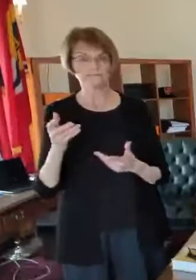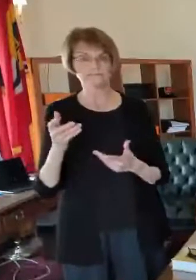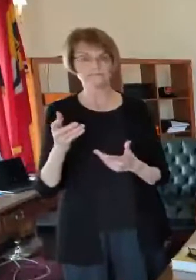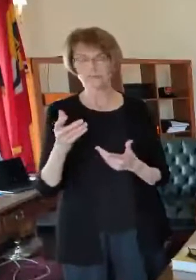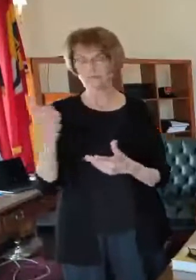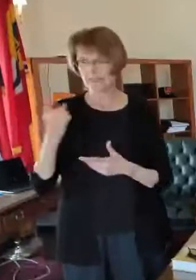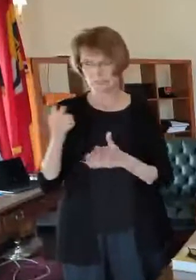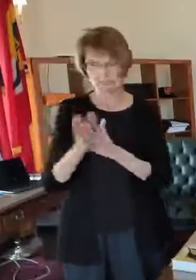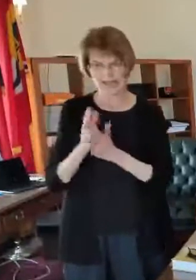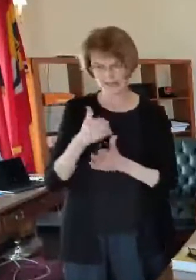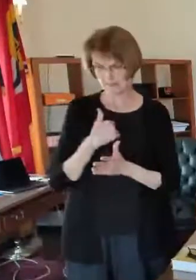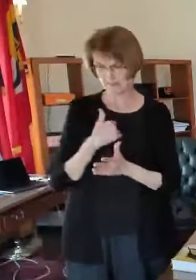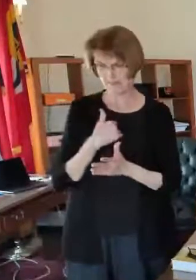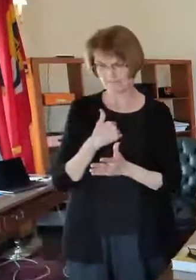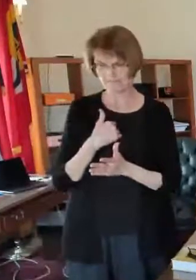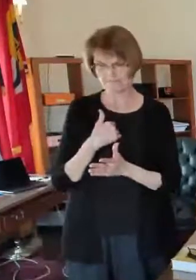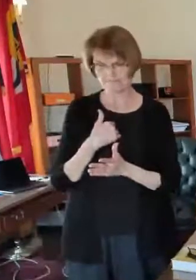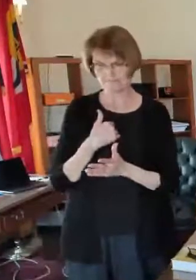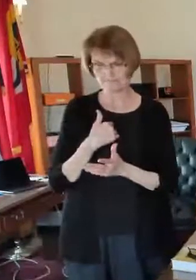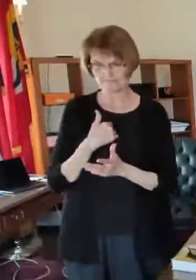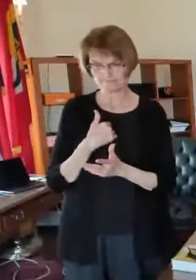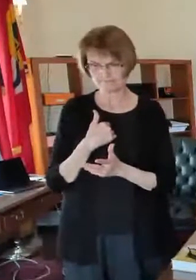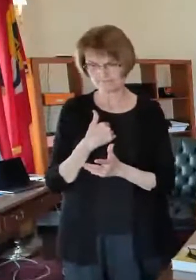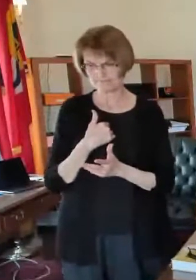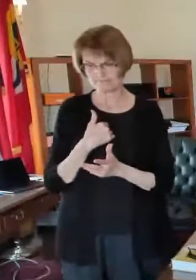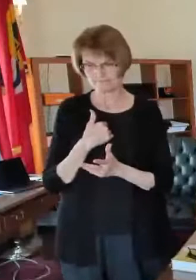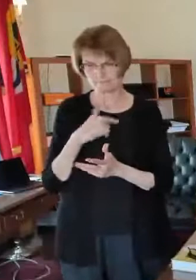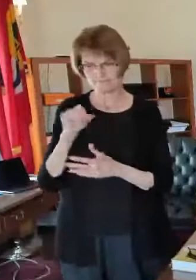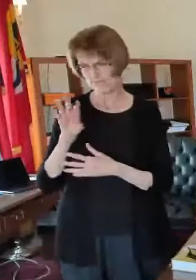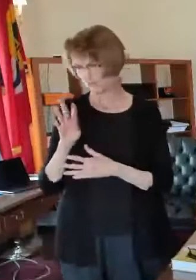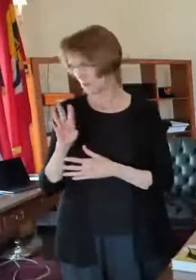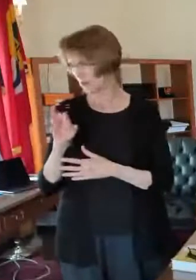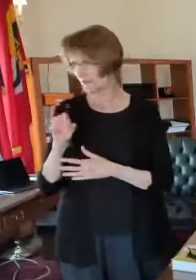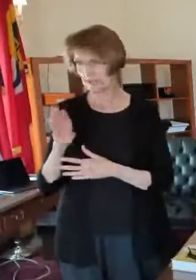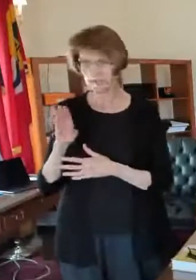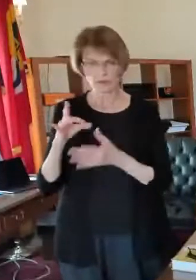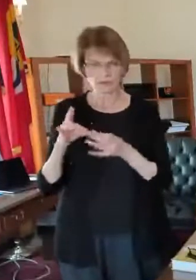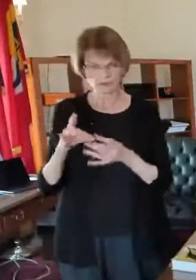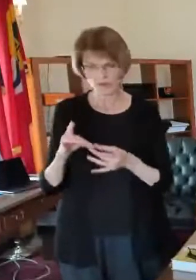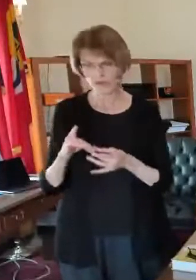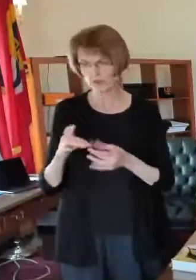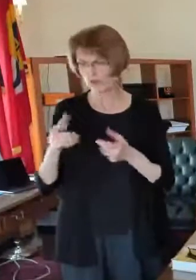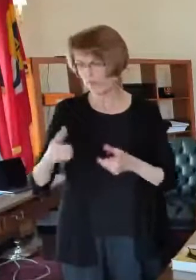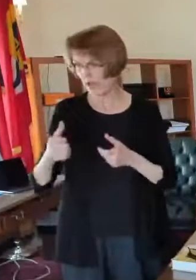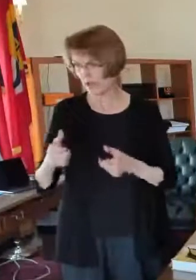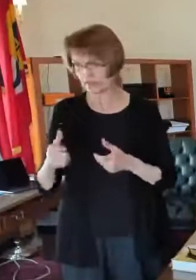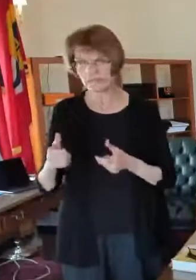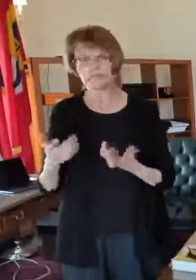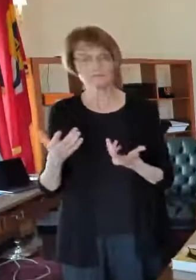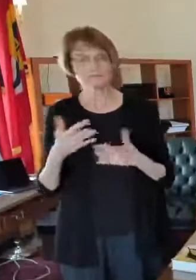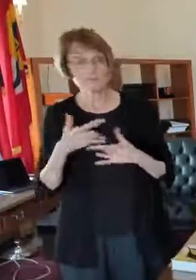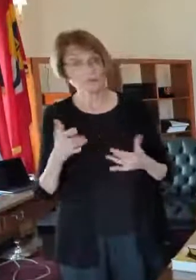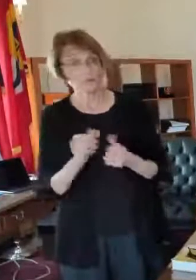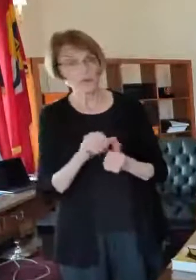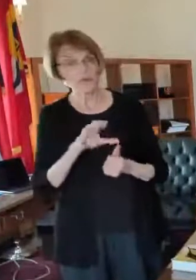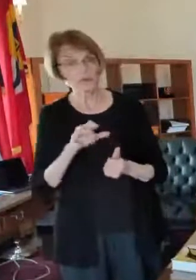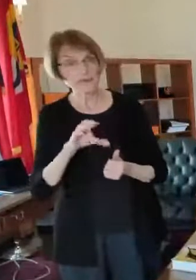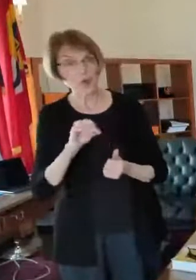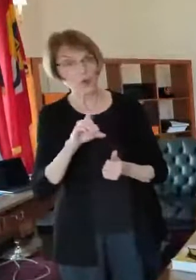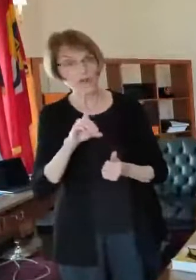someone who's asking me um through facebook and facebook messenger and text message etc what about cinco de mayo